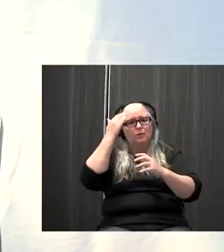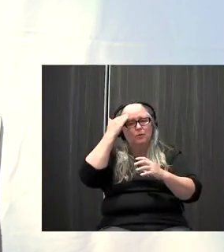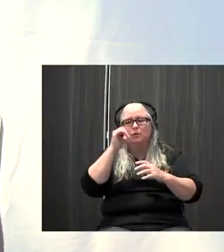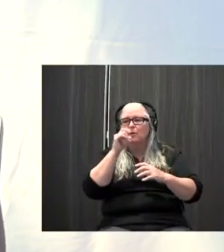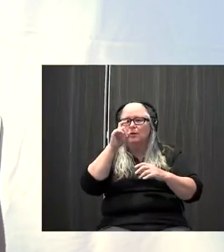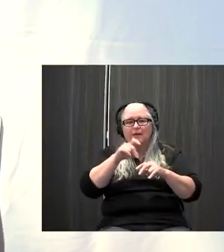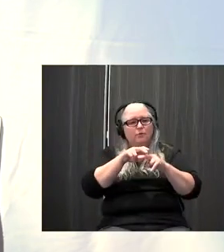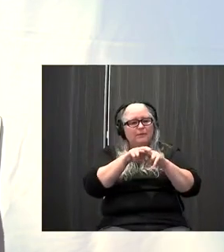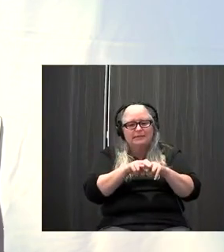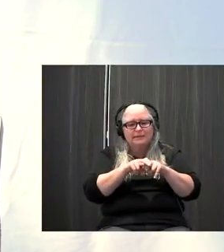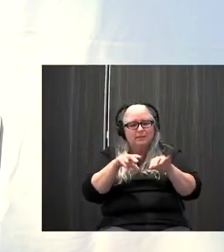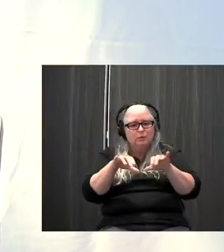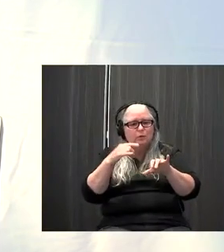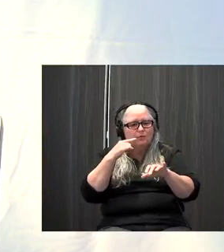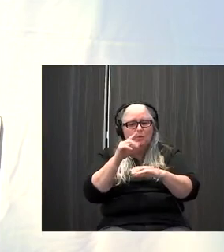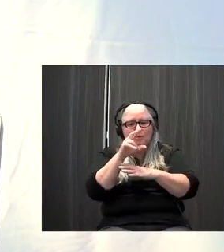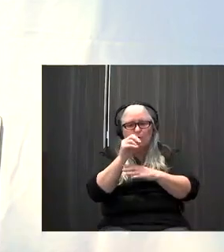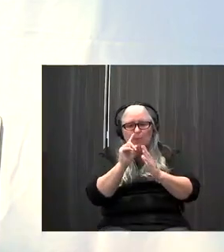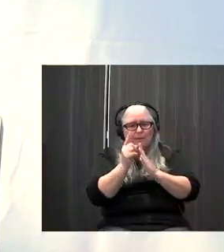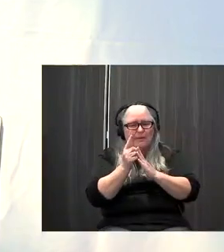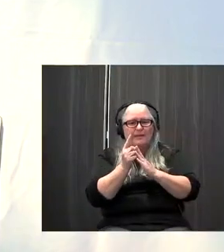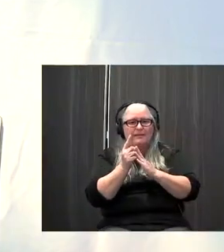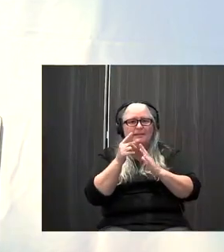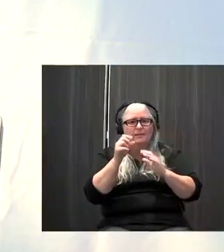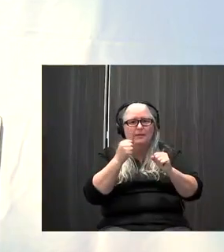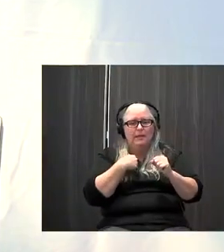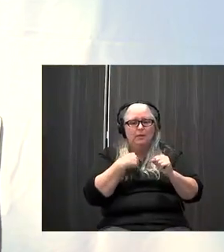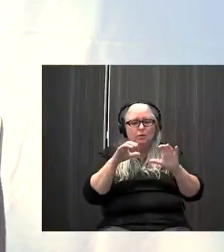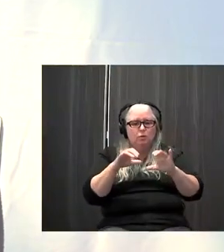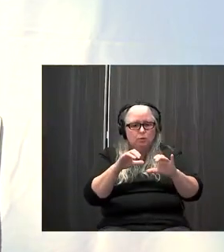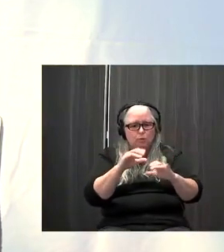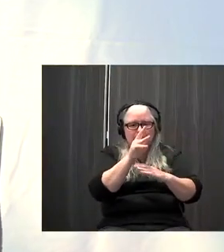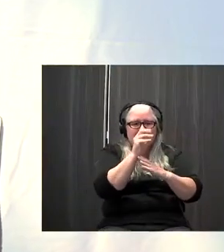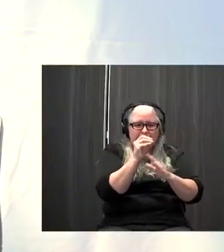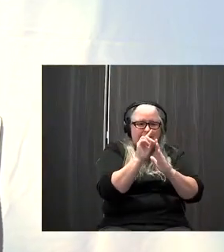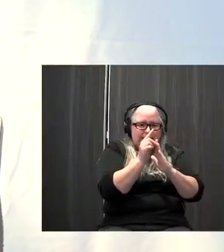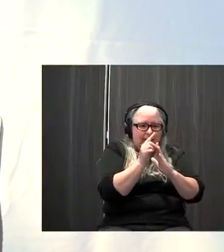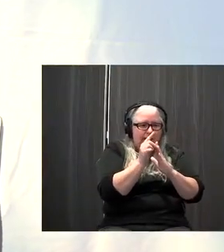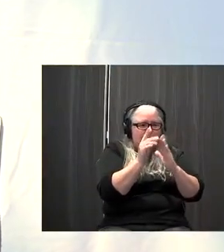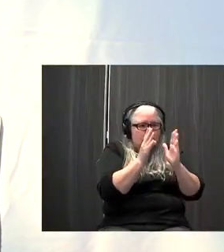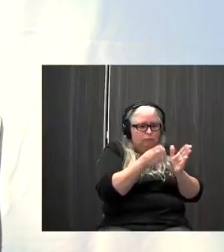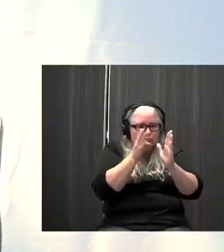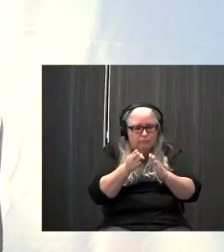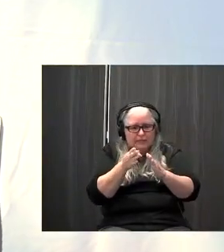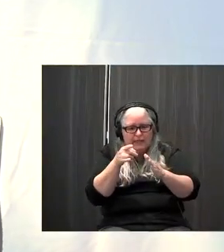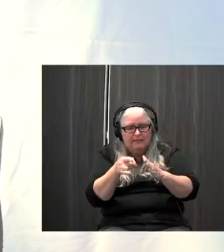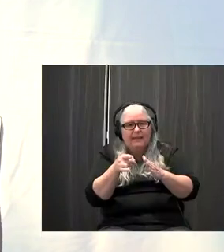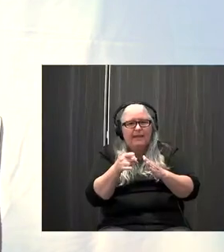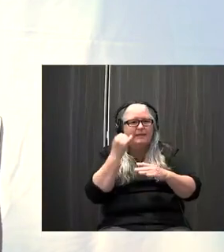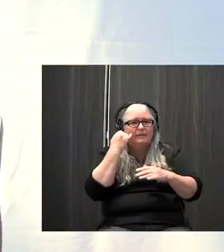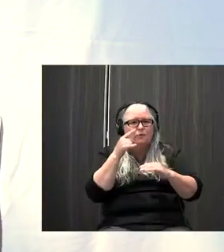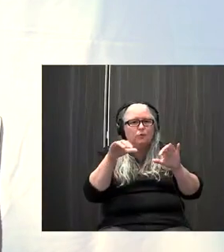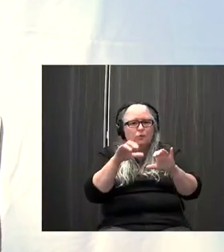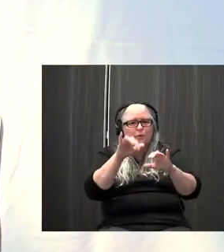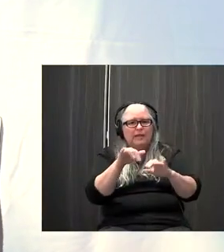30 minutes a day to get the benefit. People like to know that they can chunk it and that they can do a 60 second every day and that if you do that 60